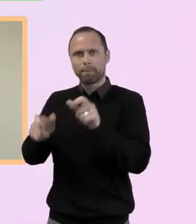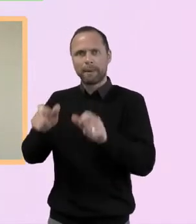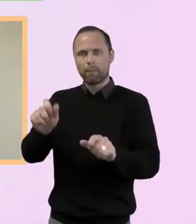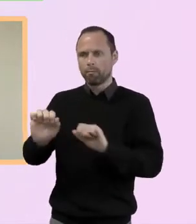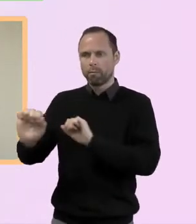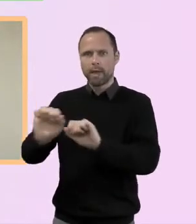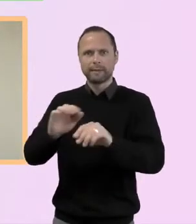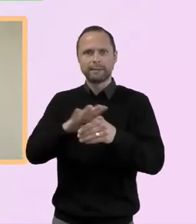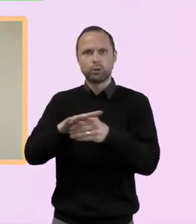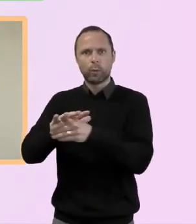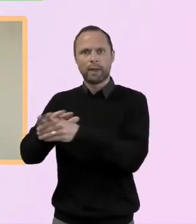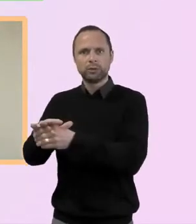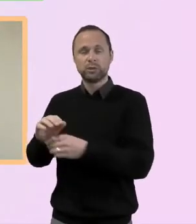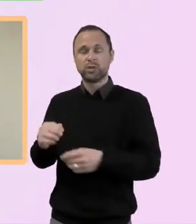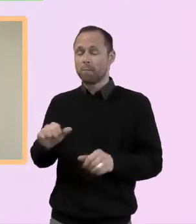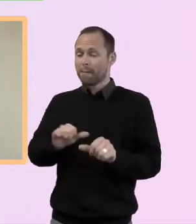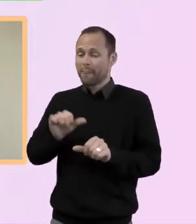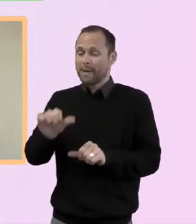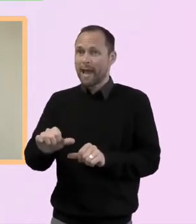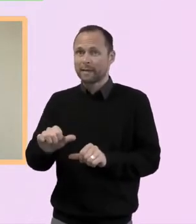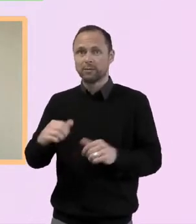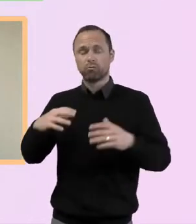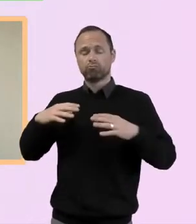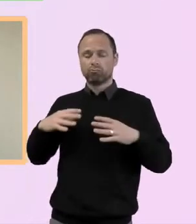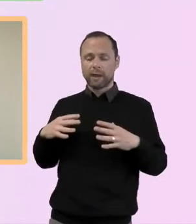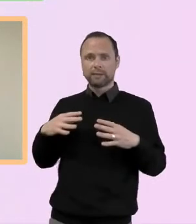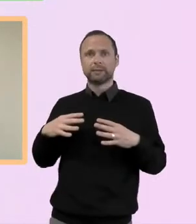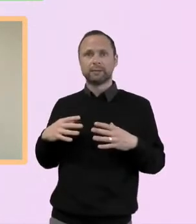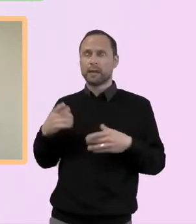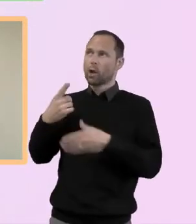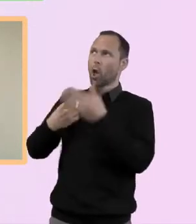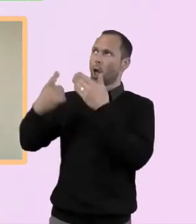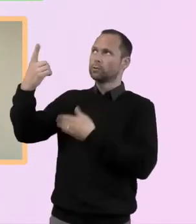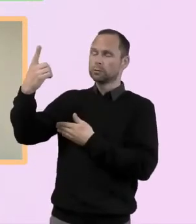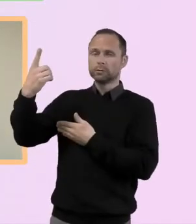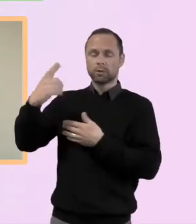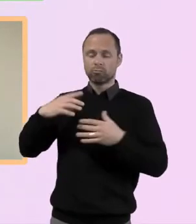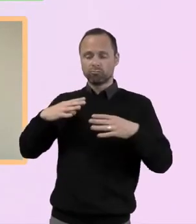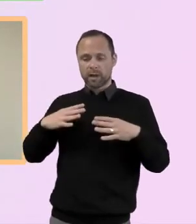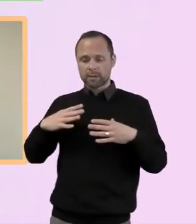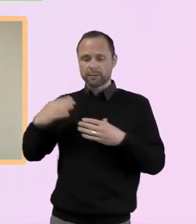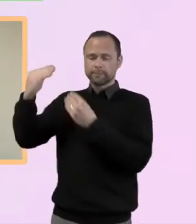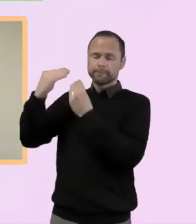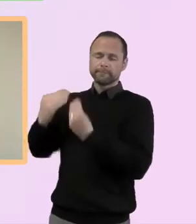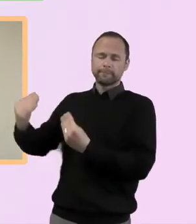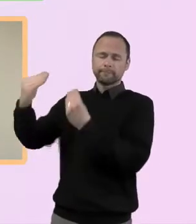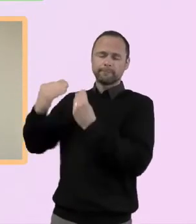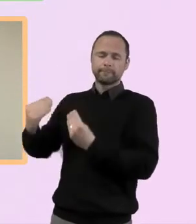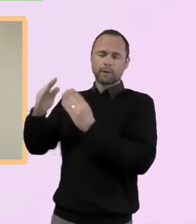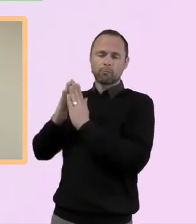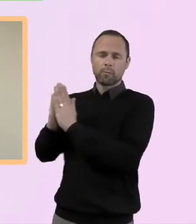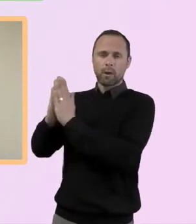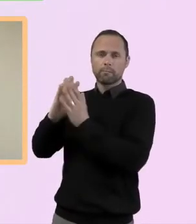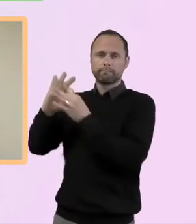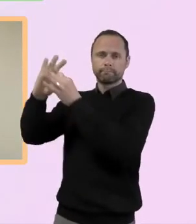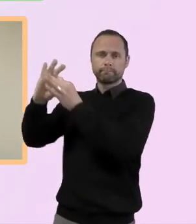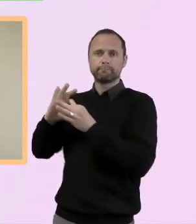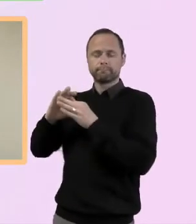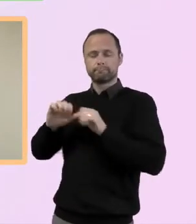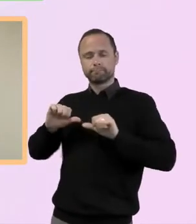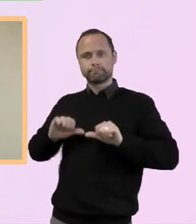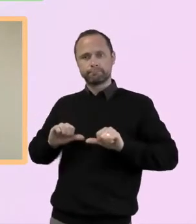to rest in God in whatever your circumstances and however that might outplay. So just kind of give a nod to